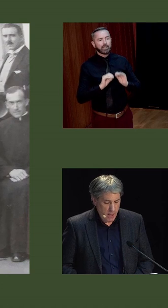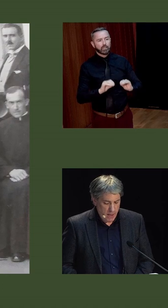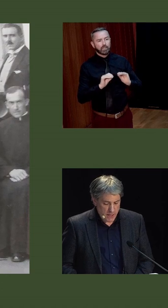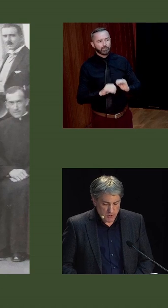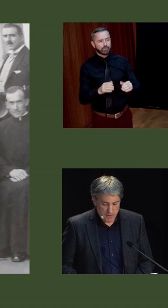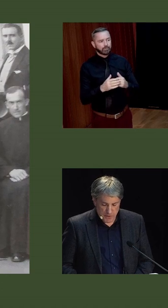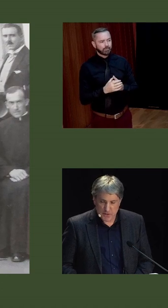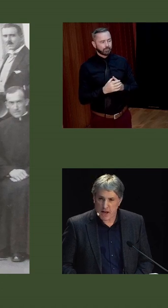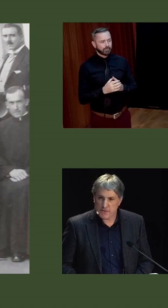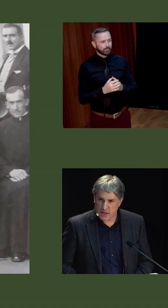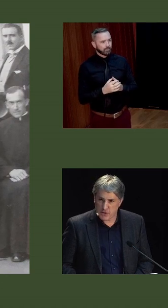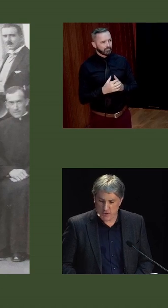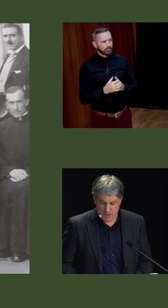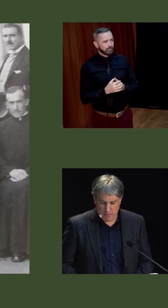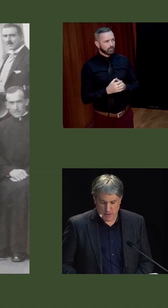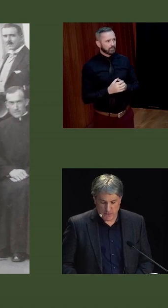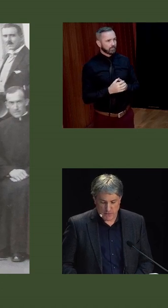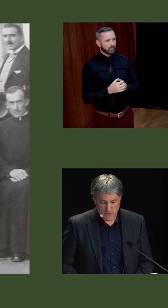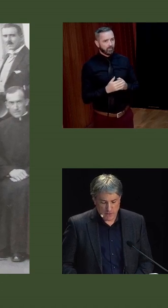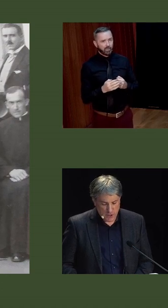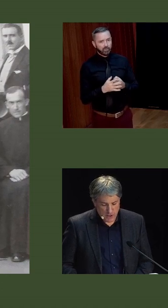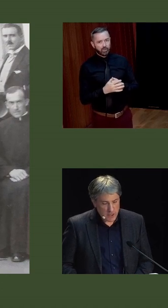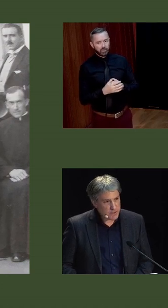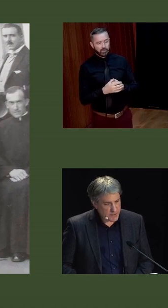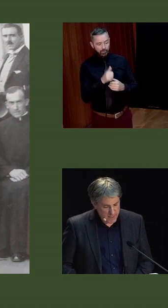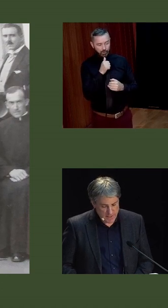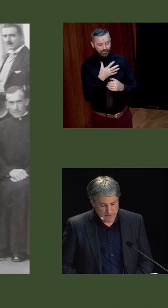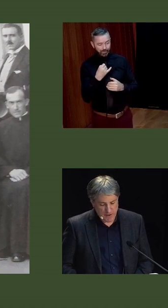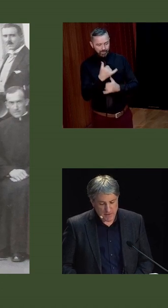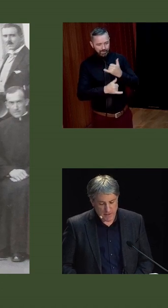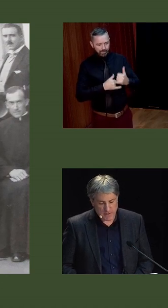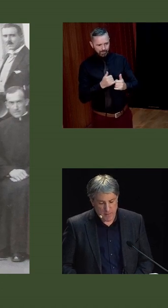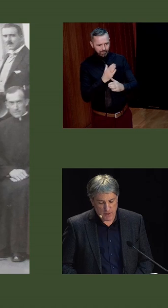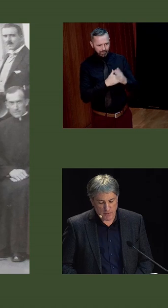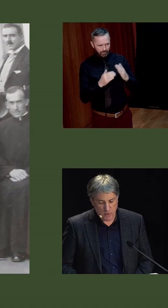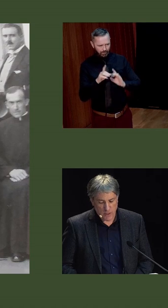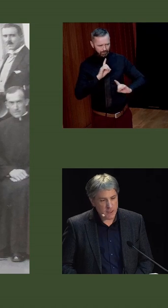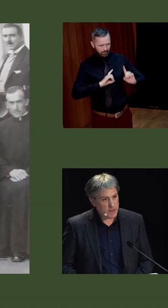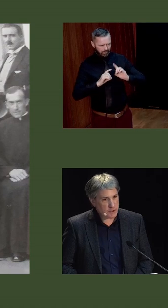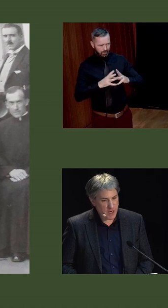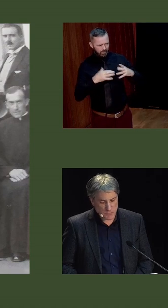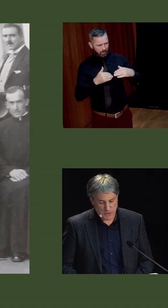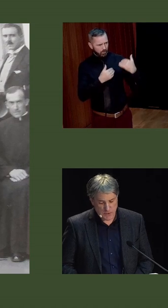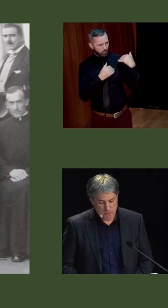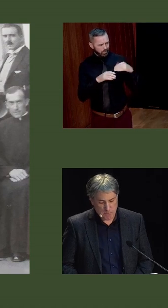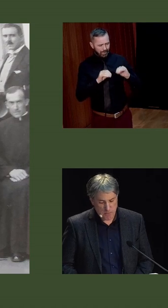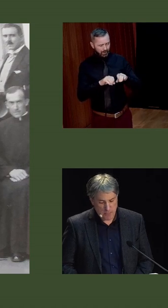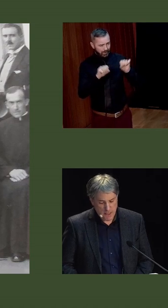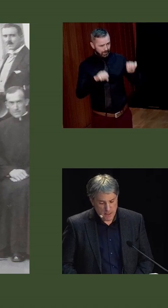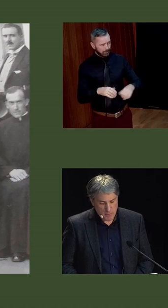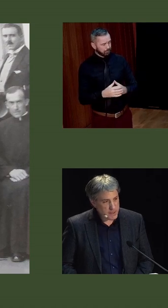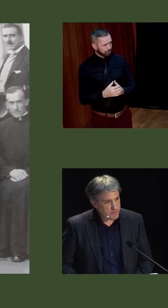education. And during the first half century of independence, the church zealously defended its dominant role in the education